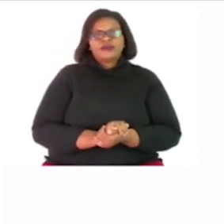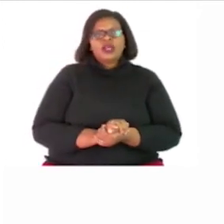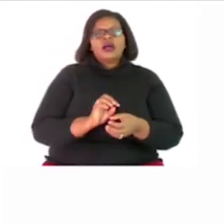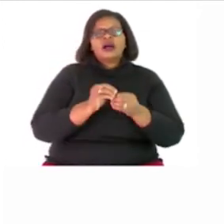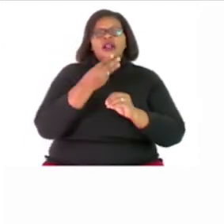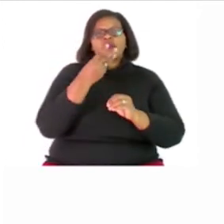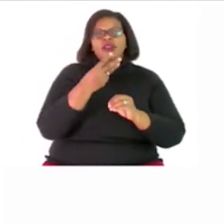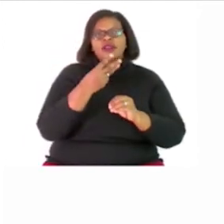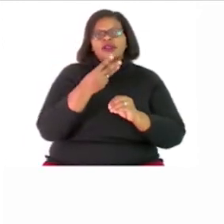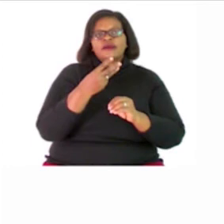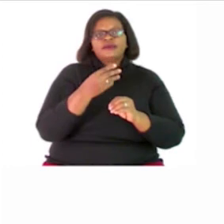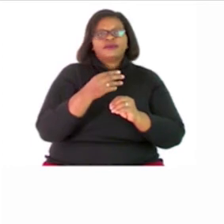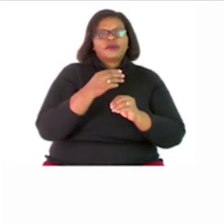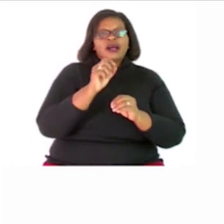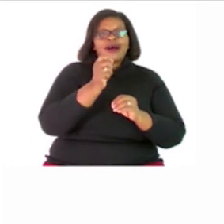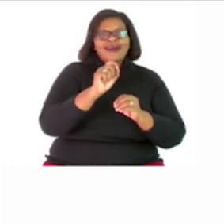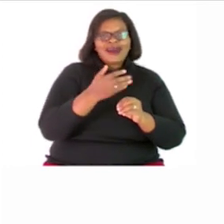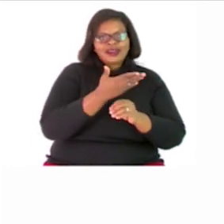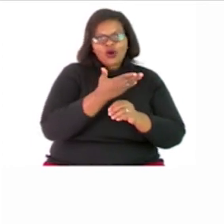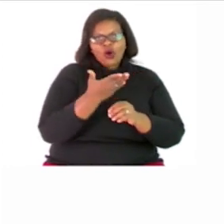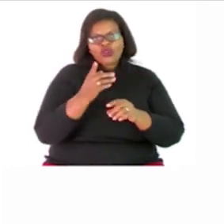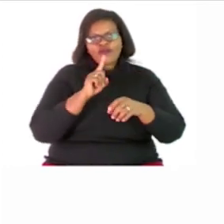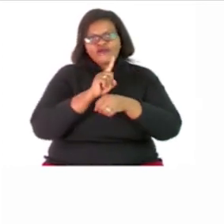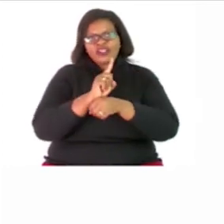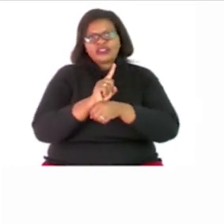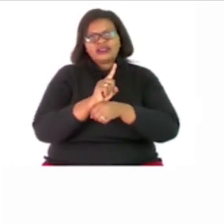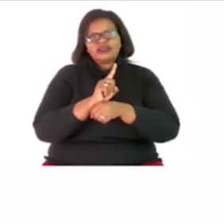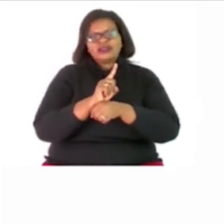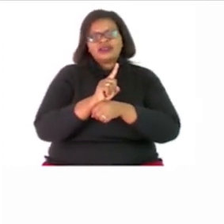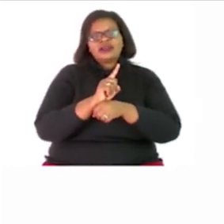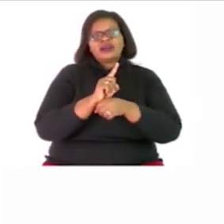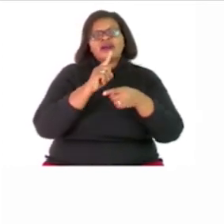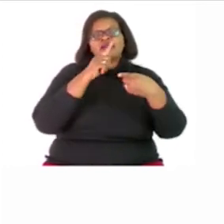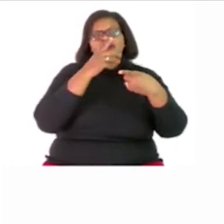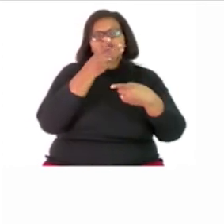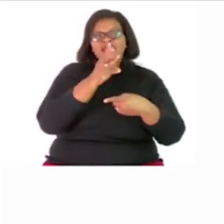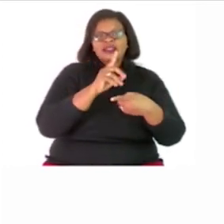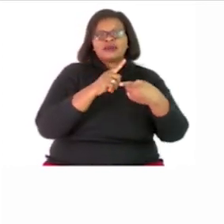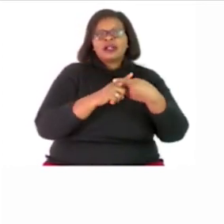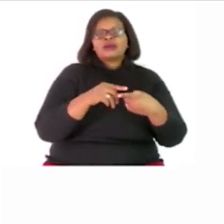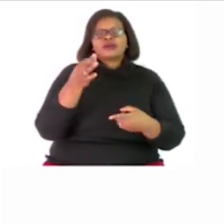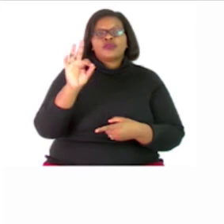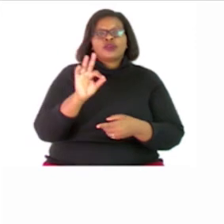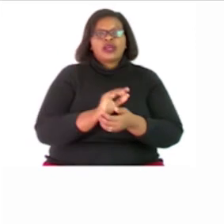write down the first six multiples of nine